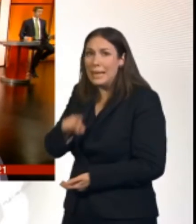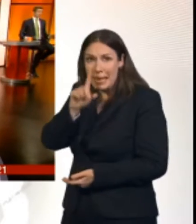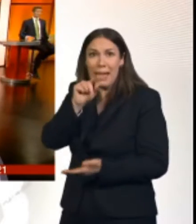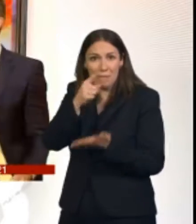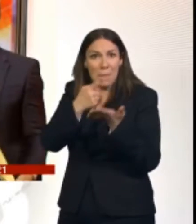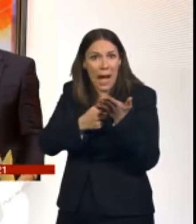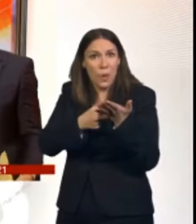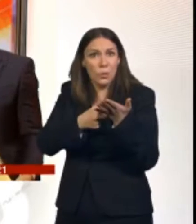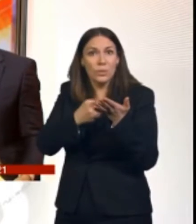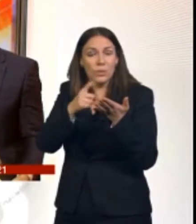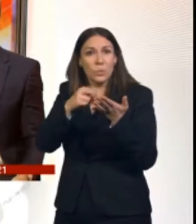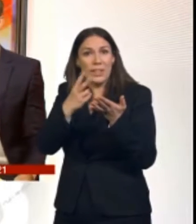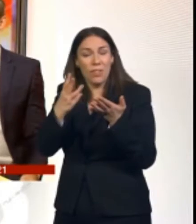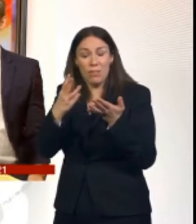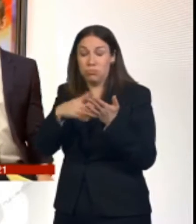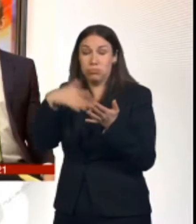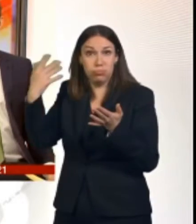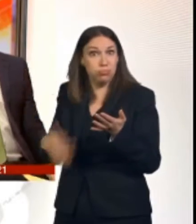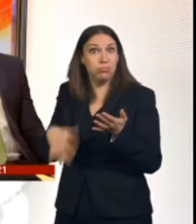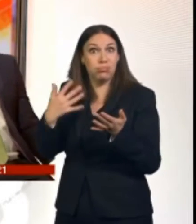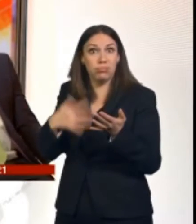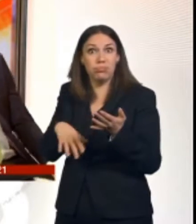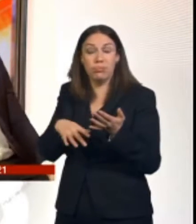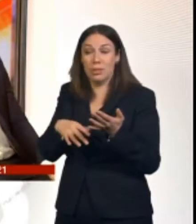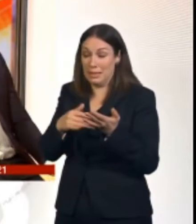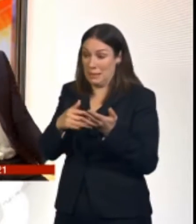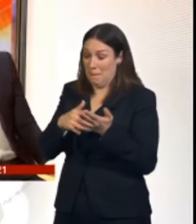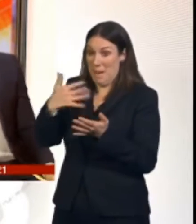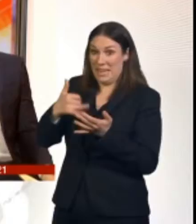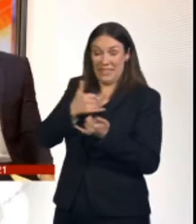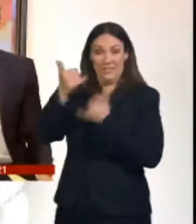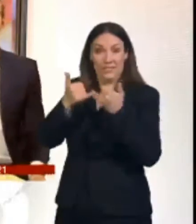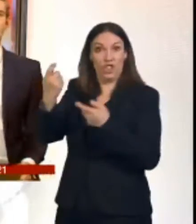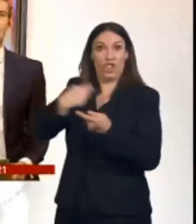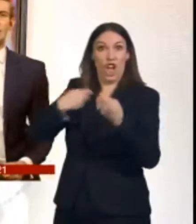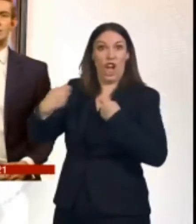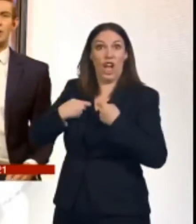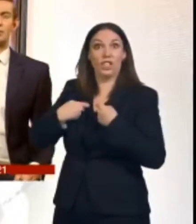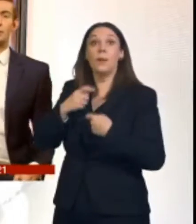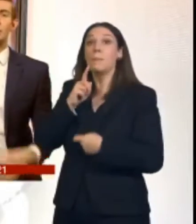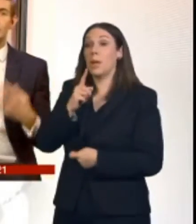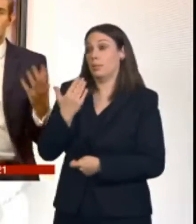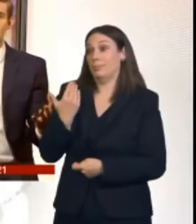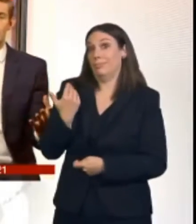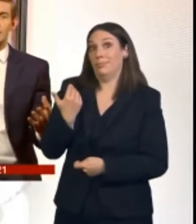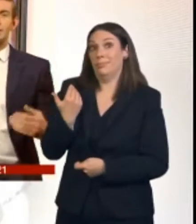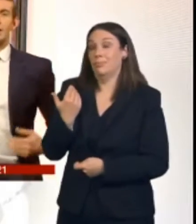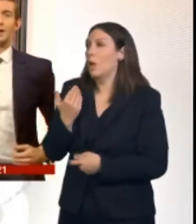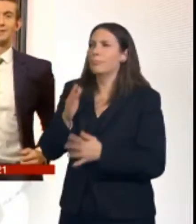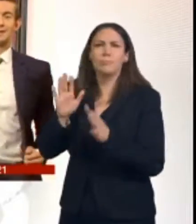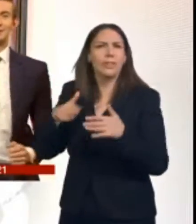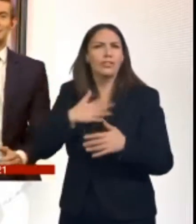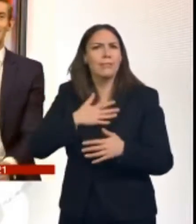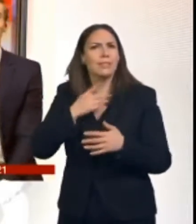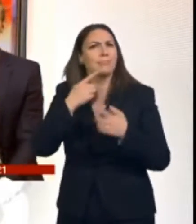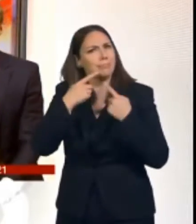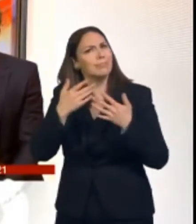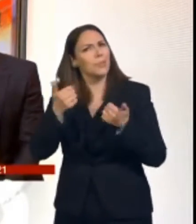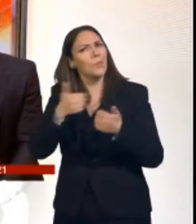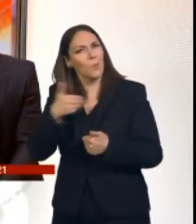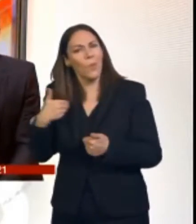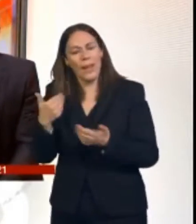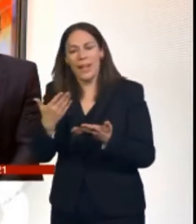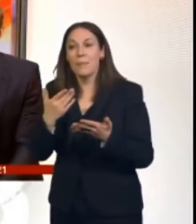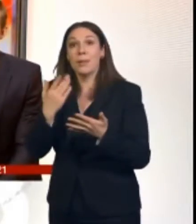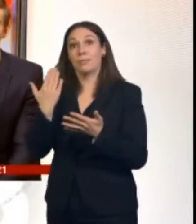Yeah. Staggering amount of money. But there is help. Because within the last few minutes. The telecoms regulator Ofcom. Good morning by the way. The telecoms regulator